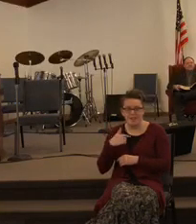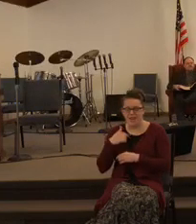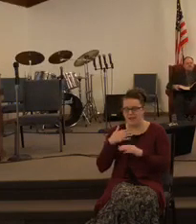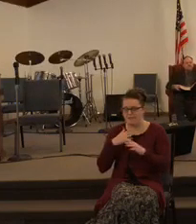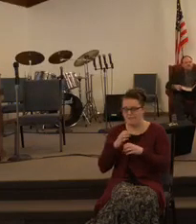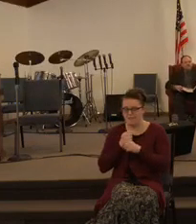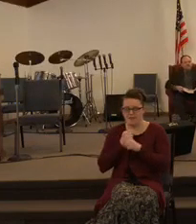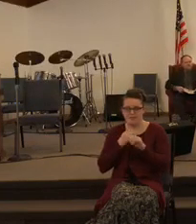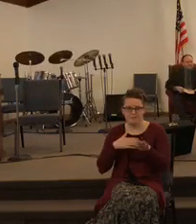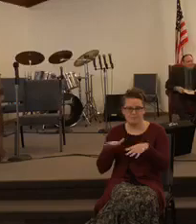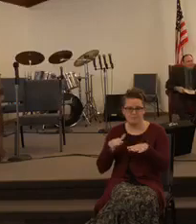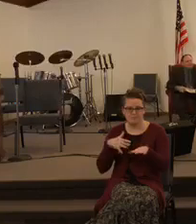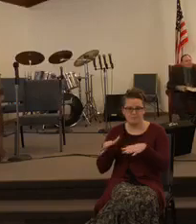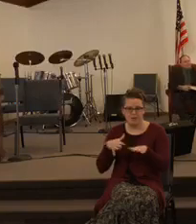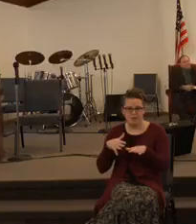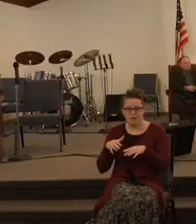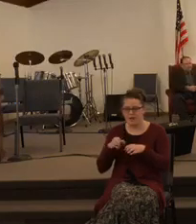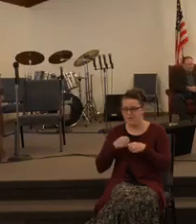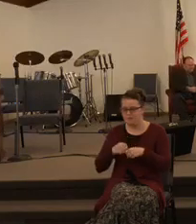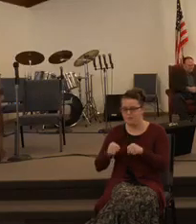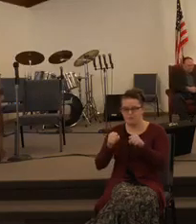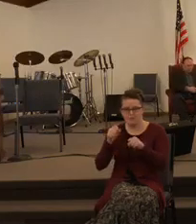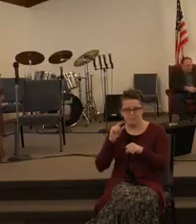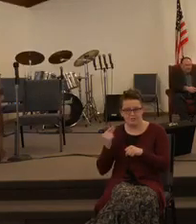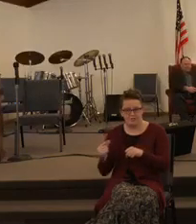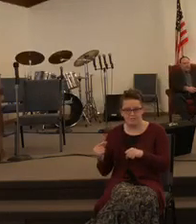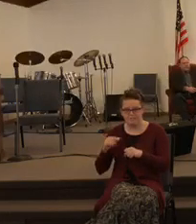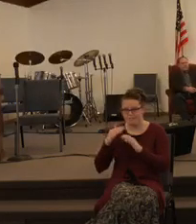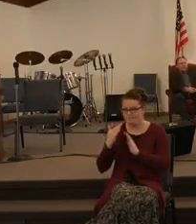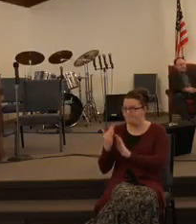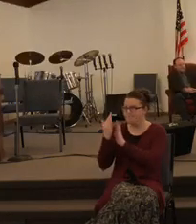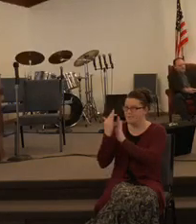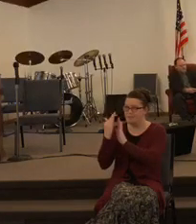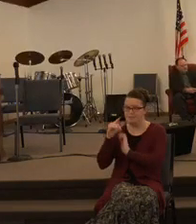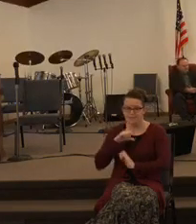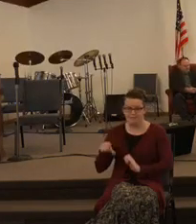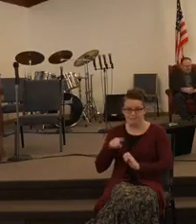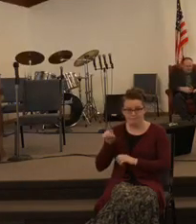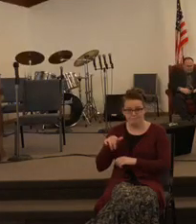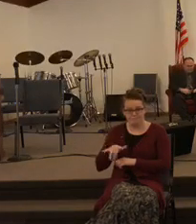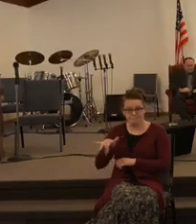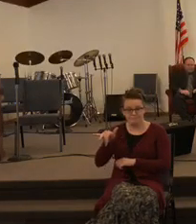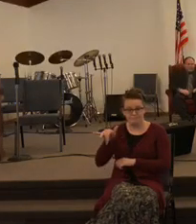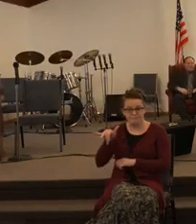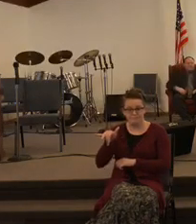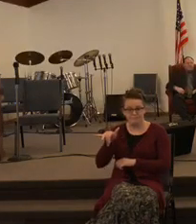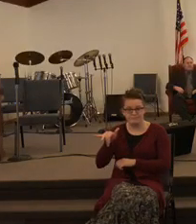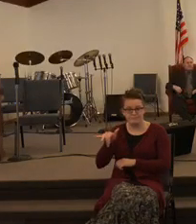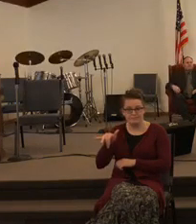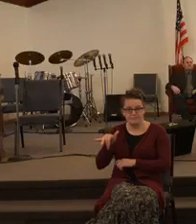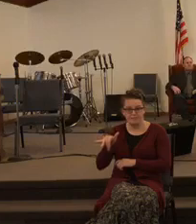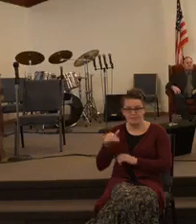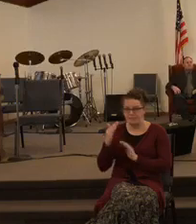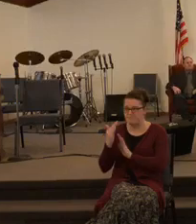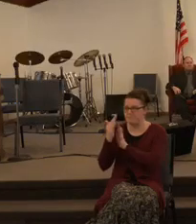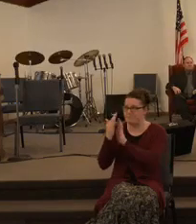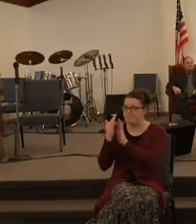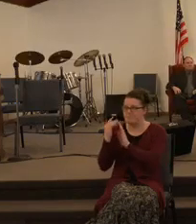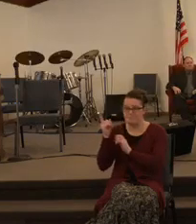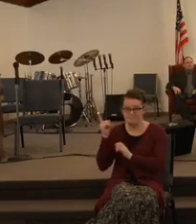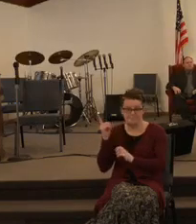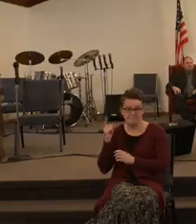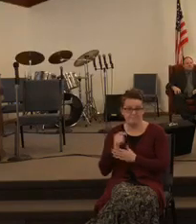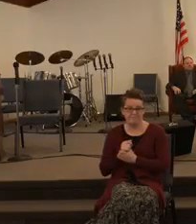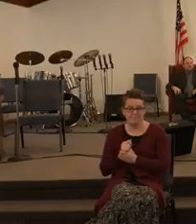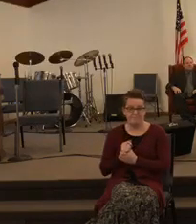see the walls of Jasper. To be in the presence of the Lord for eternity. To be in his presence will